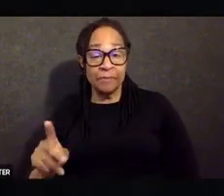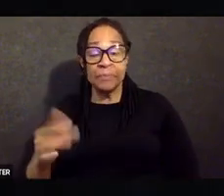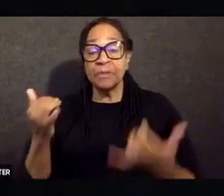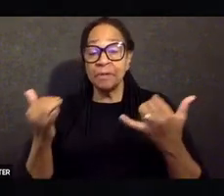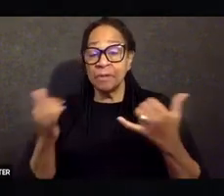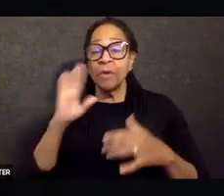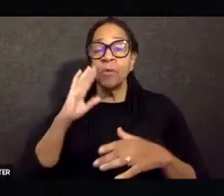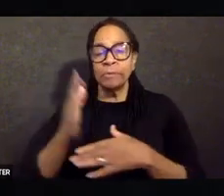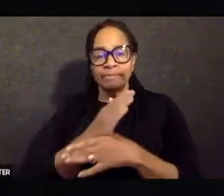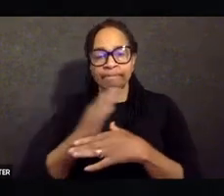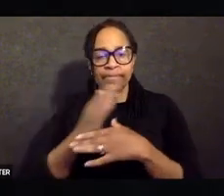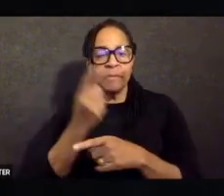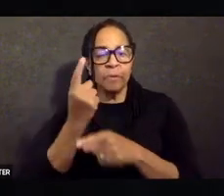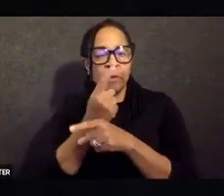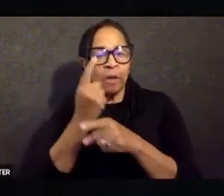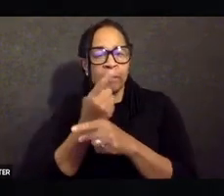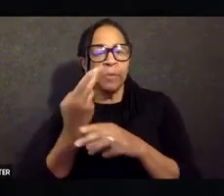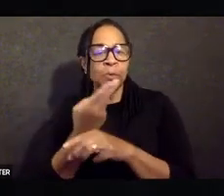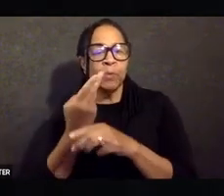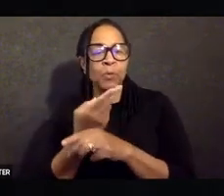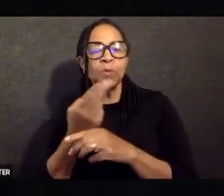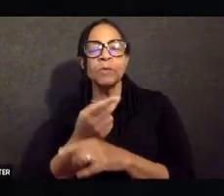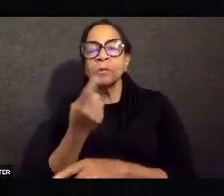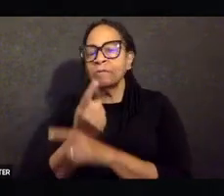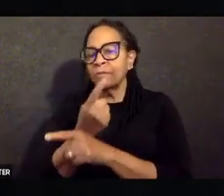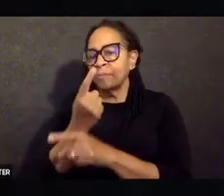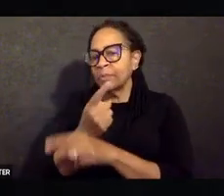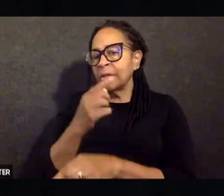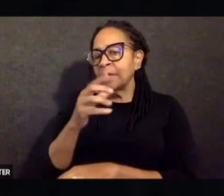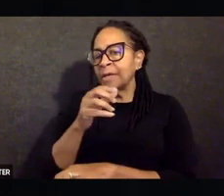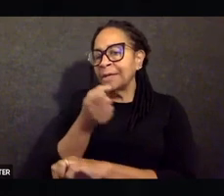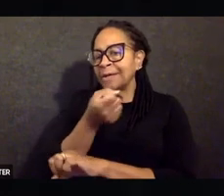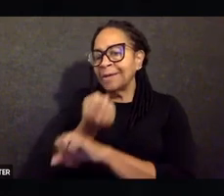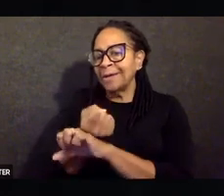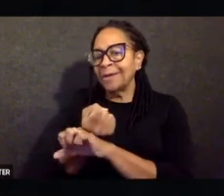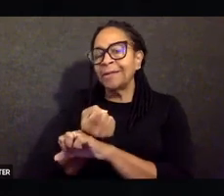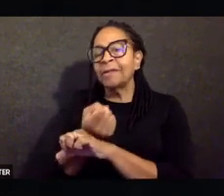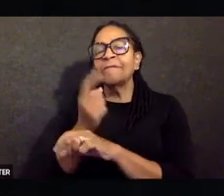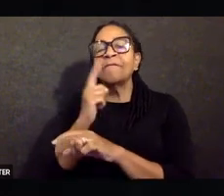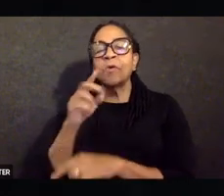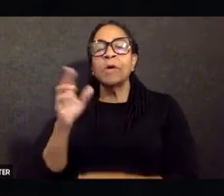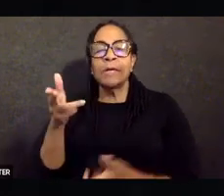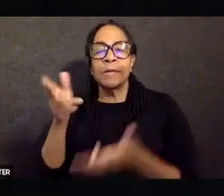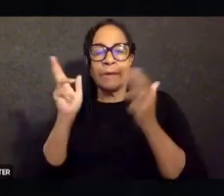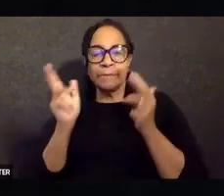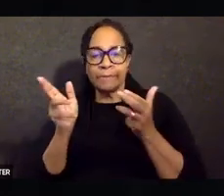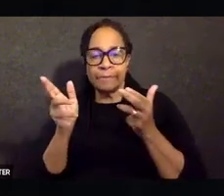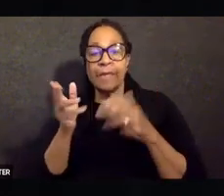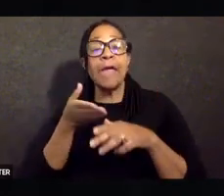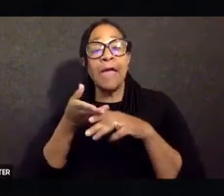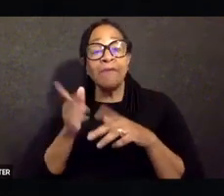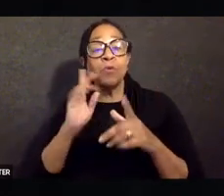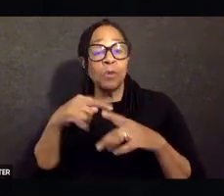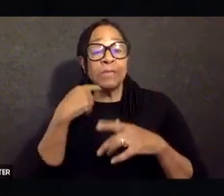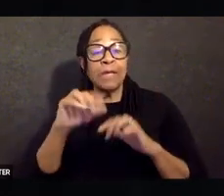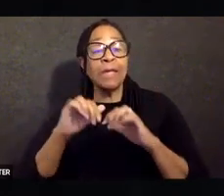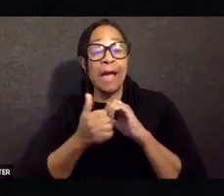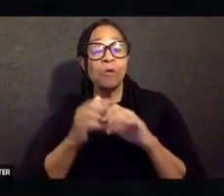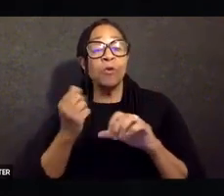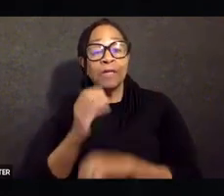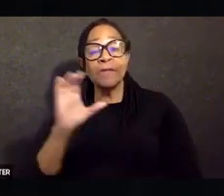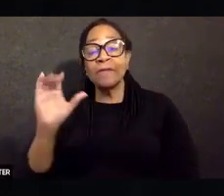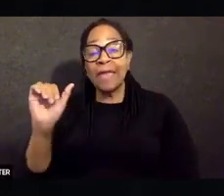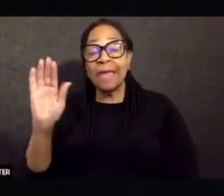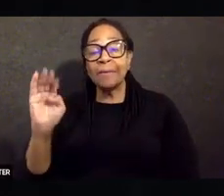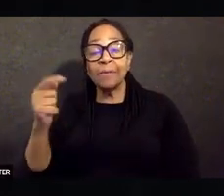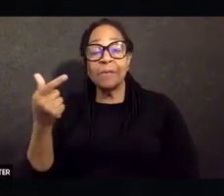Today, we're going to share with you the proper use of a cable gun lock for use on handguns. After this presentation, we'll tell you how you can receive